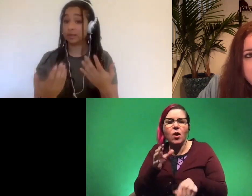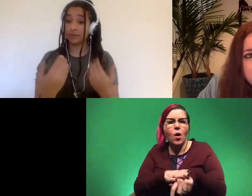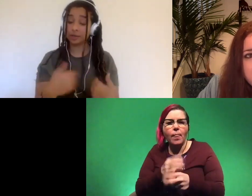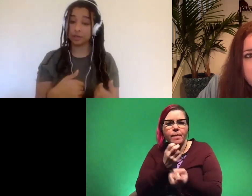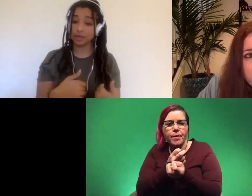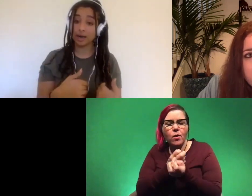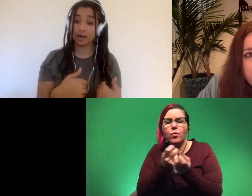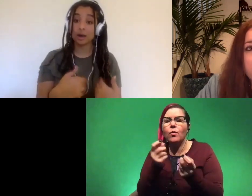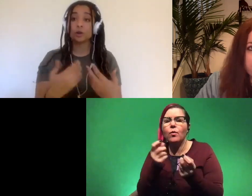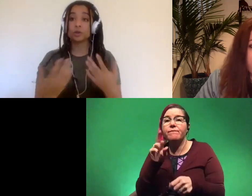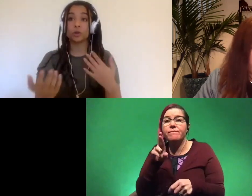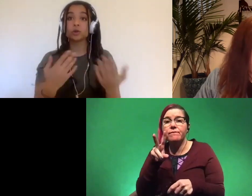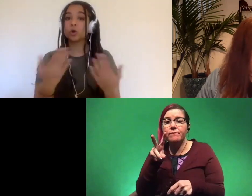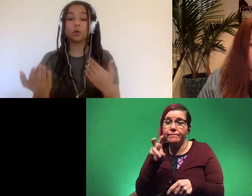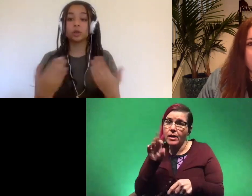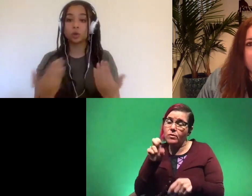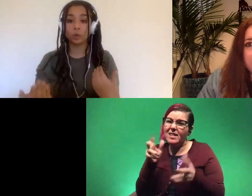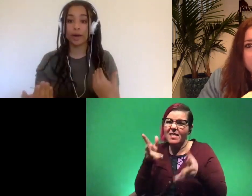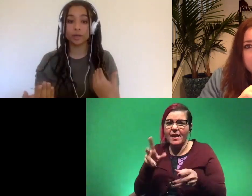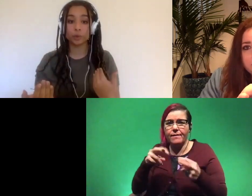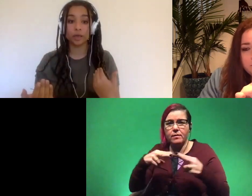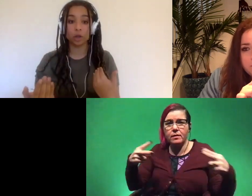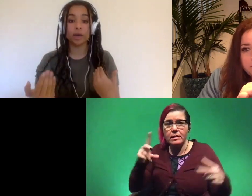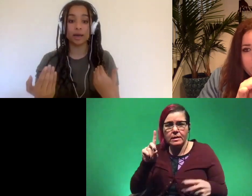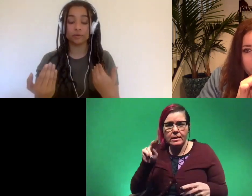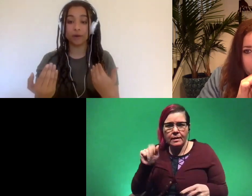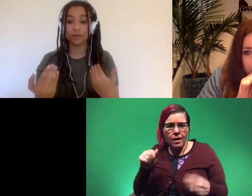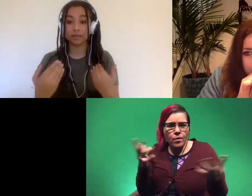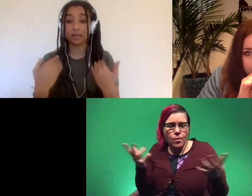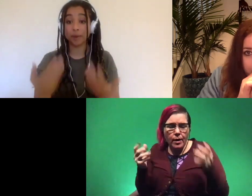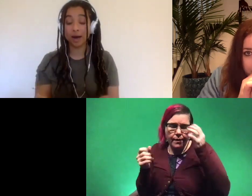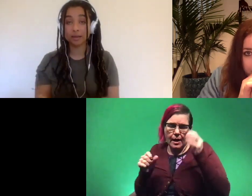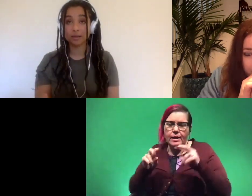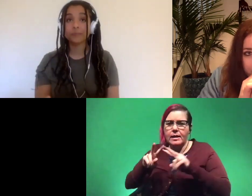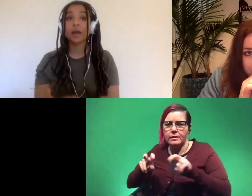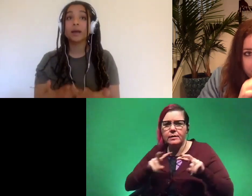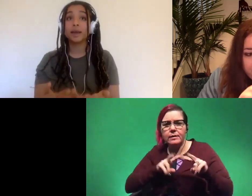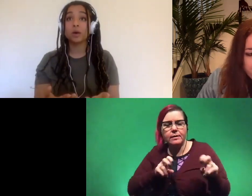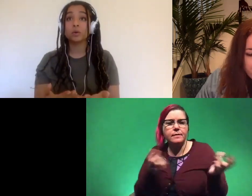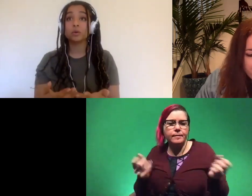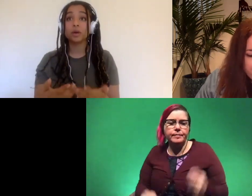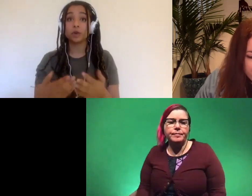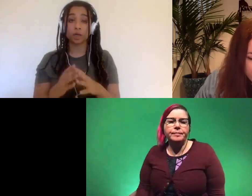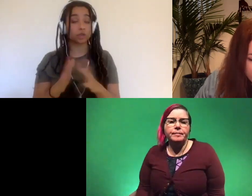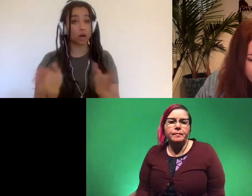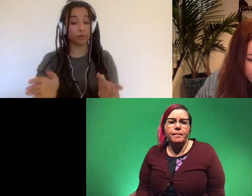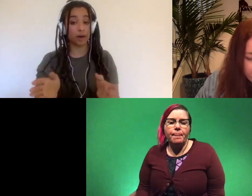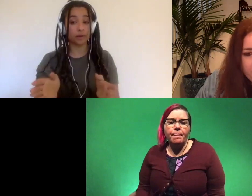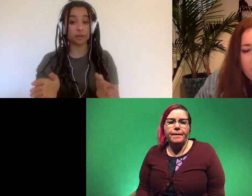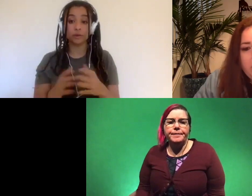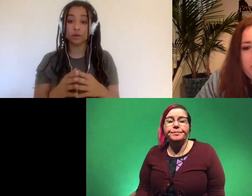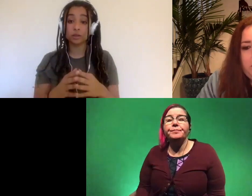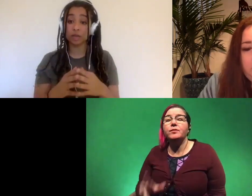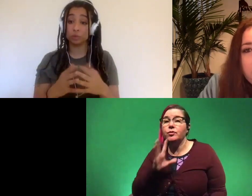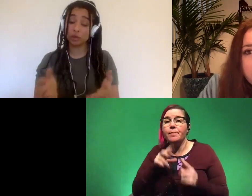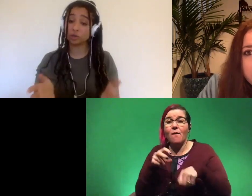virus is left in our dna so those are the only two ways we can look at viruses in the past now if you're gonna just talk about viruses